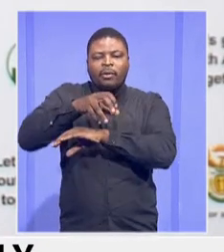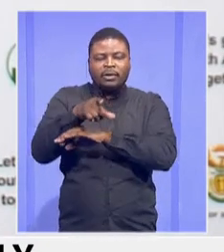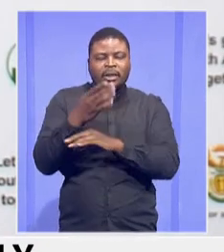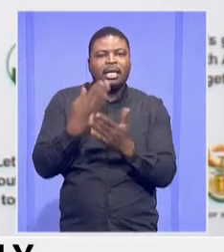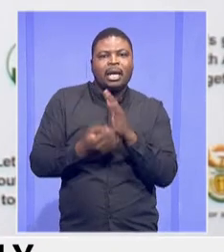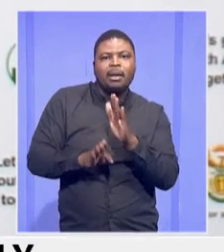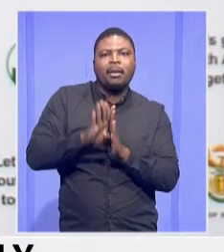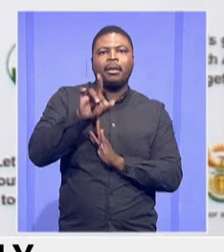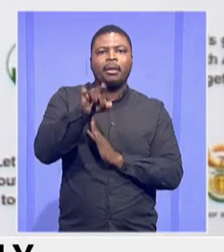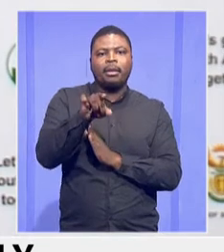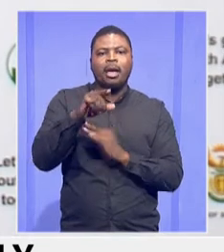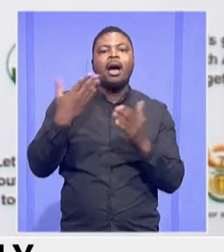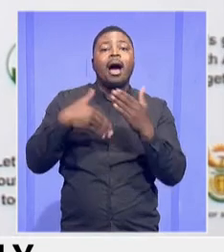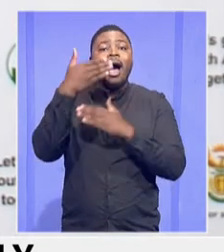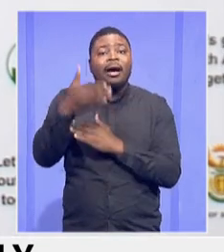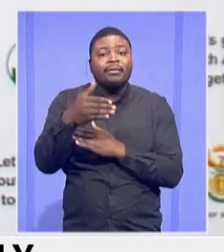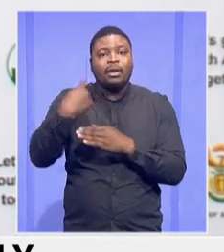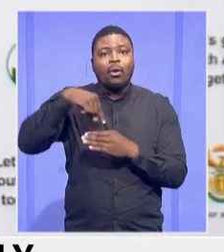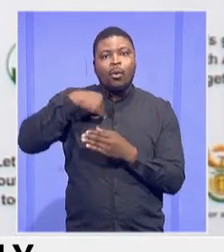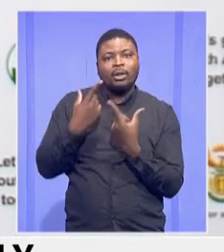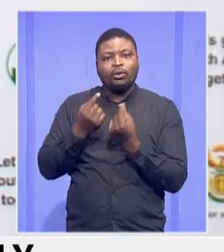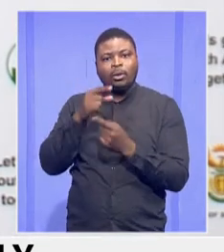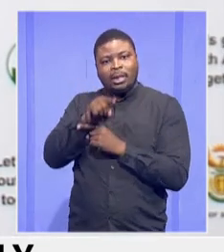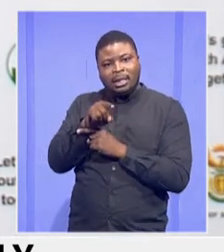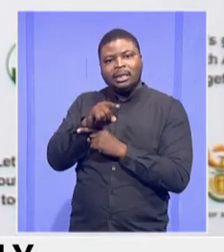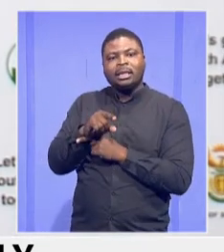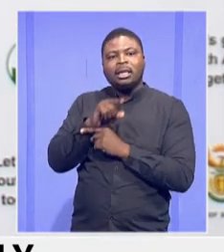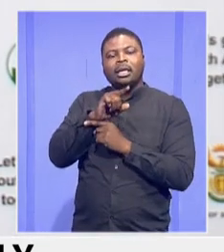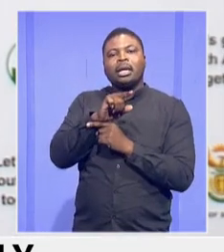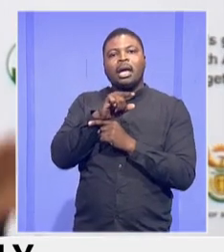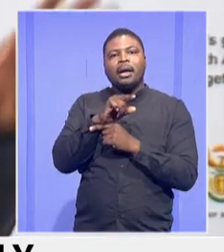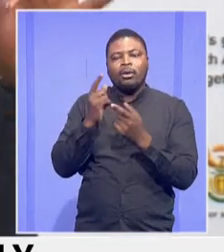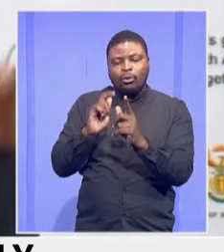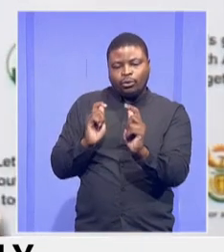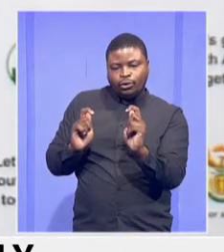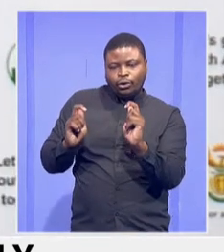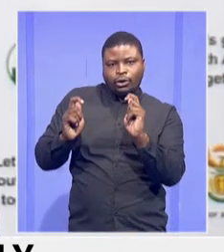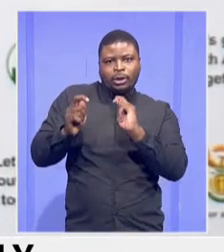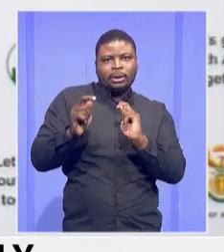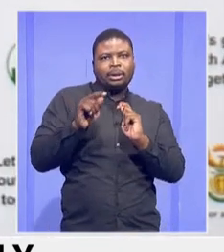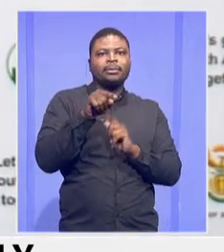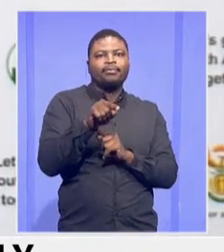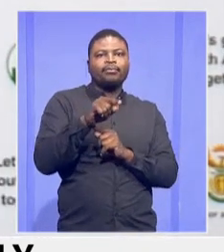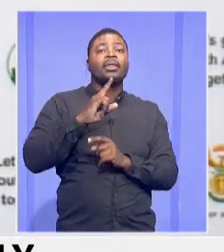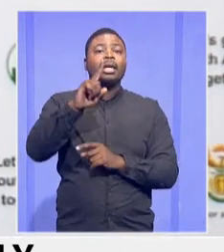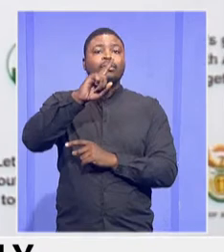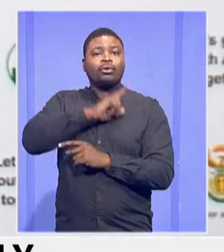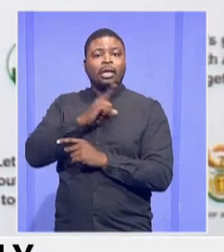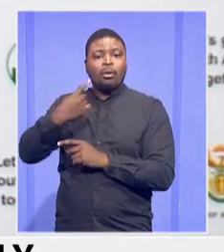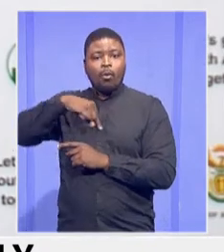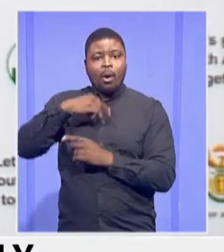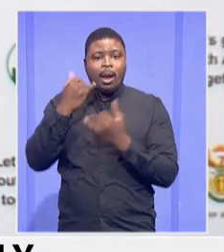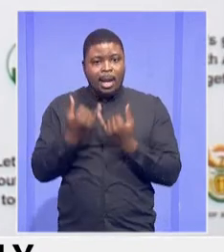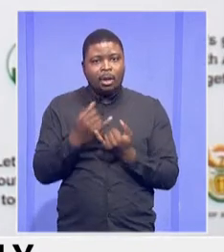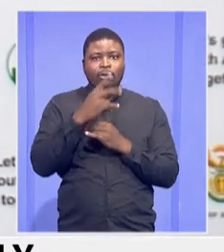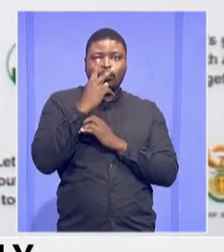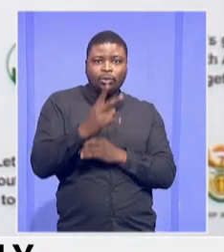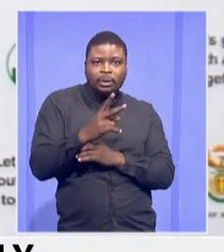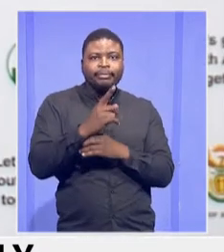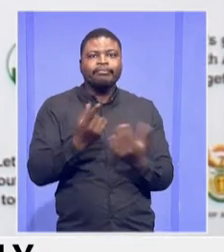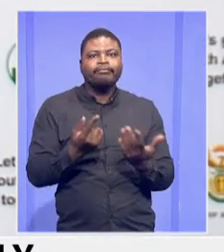after that movement happened. And that's why you'll see these figures that you see in front of you